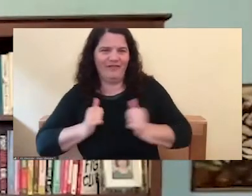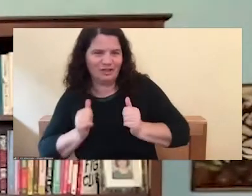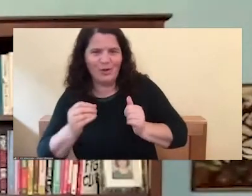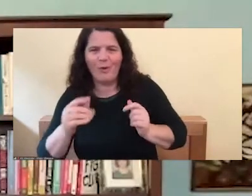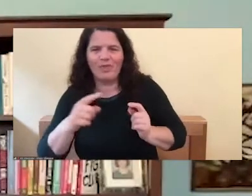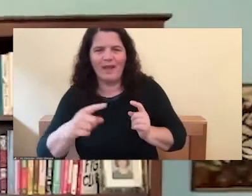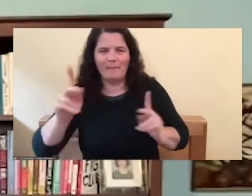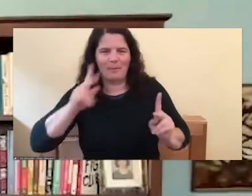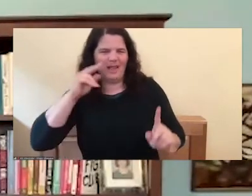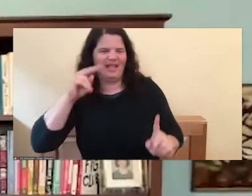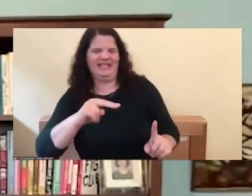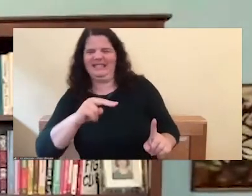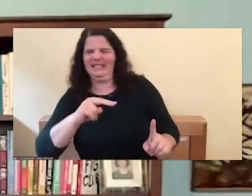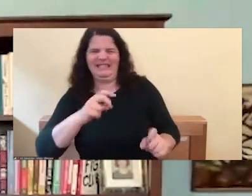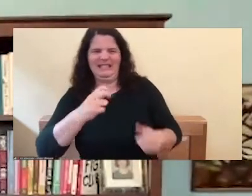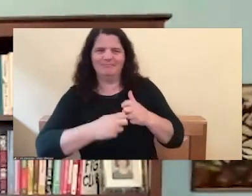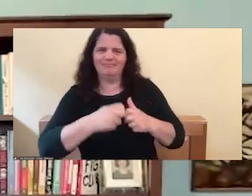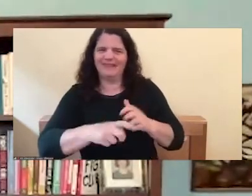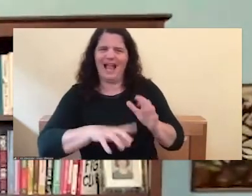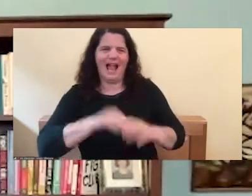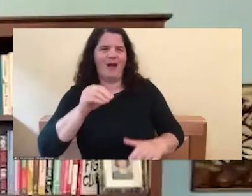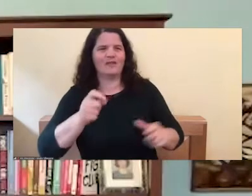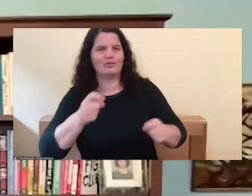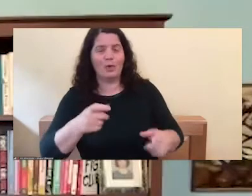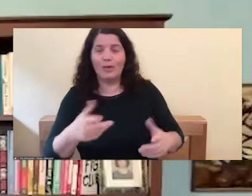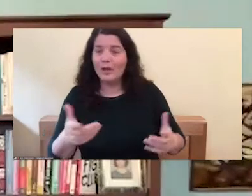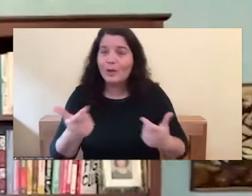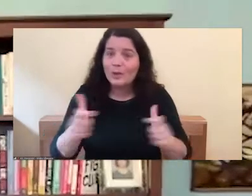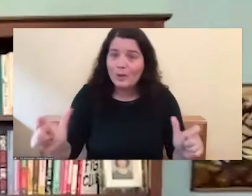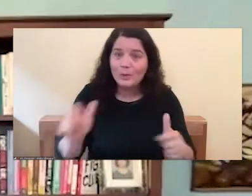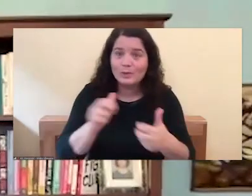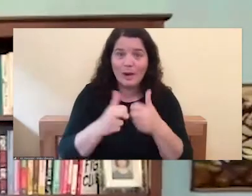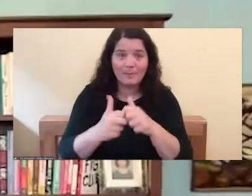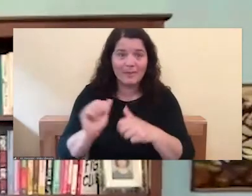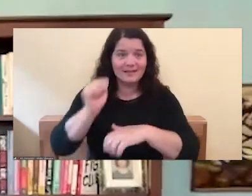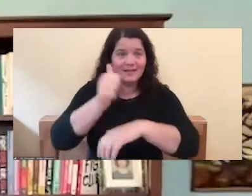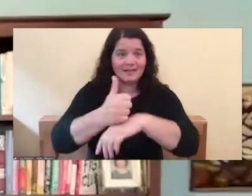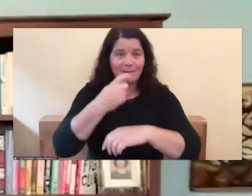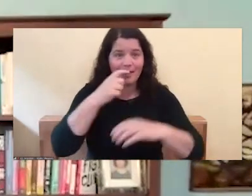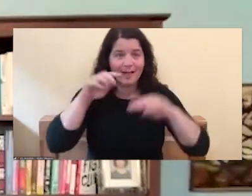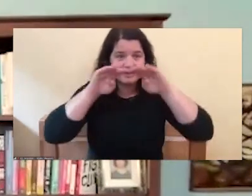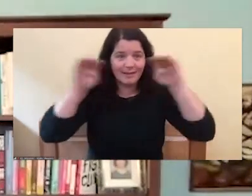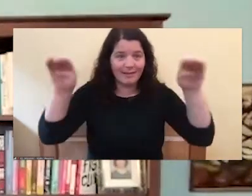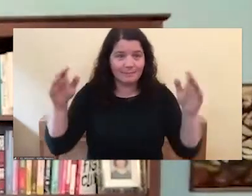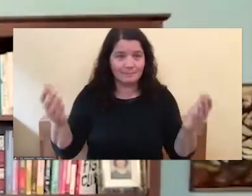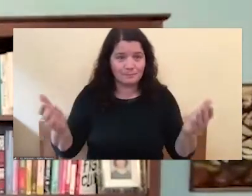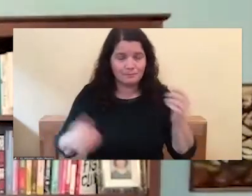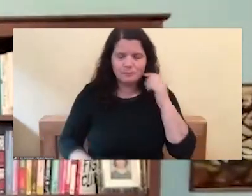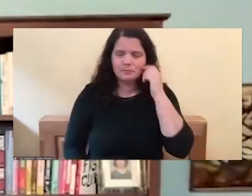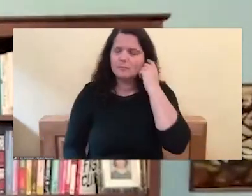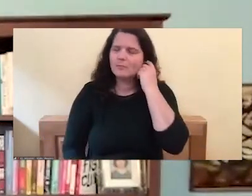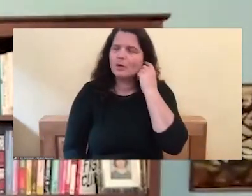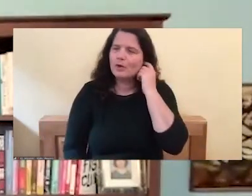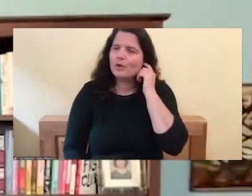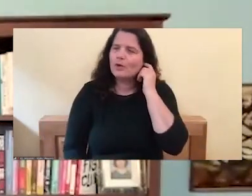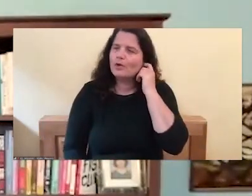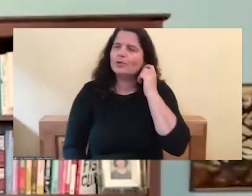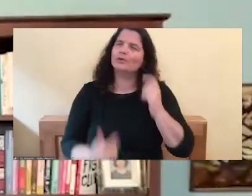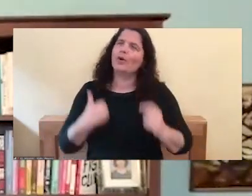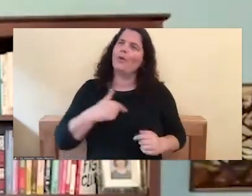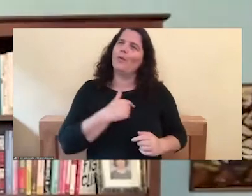of control, or you know, and that's, that's a huge problem. So we gendered these things that are supposed to be